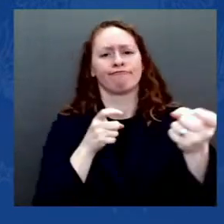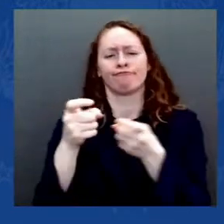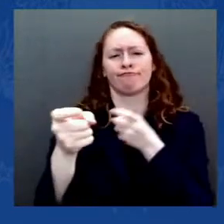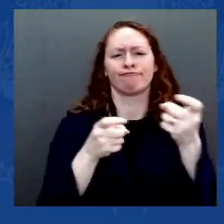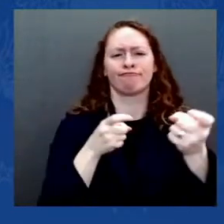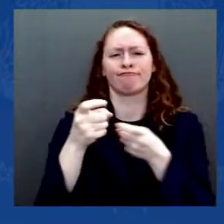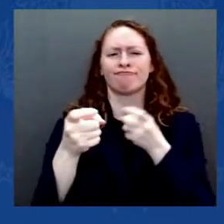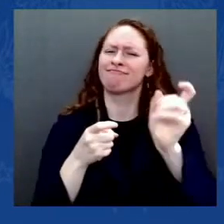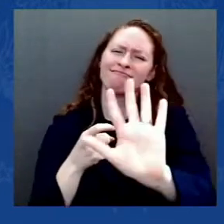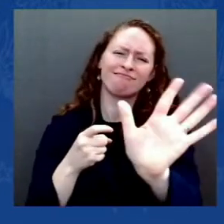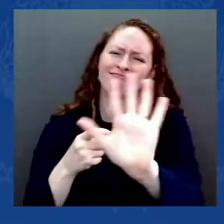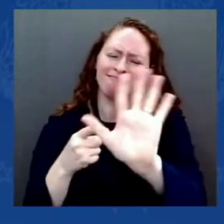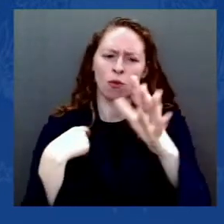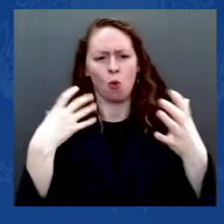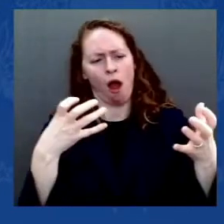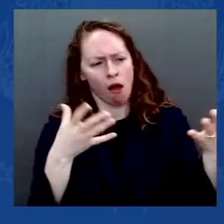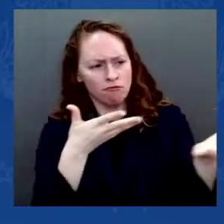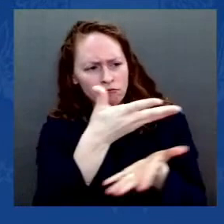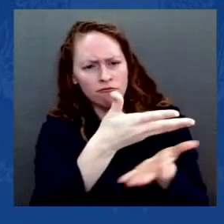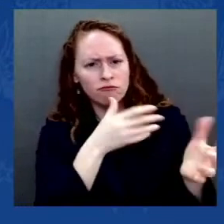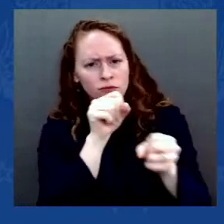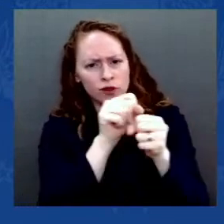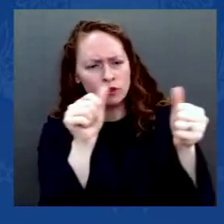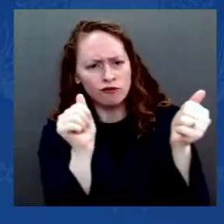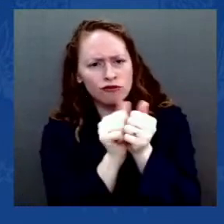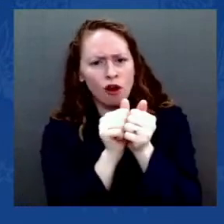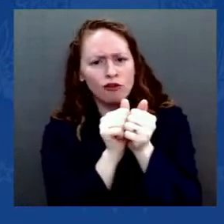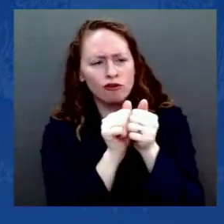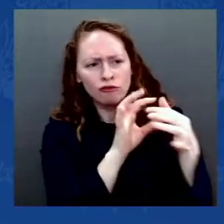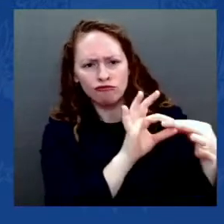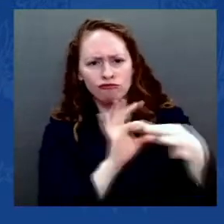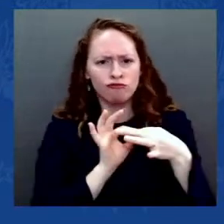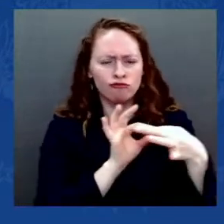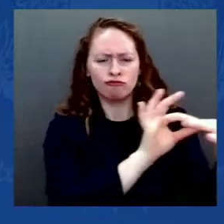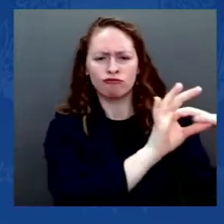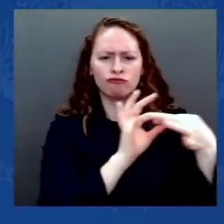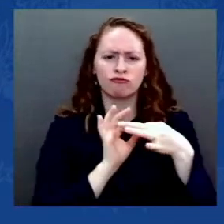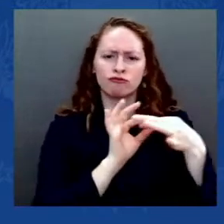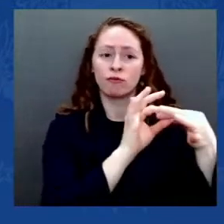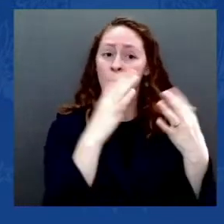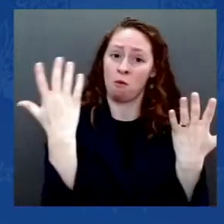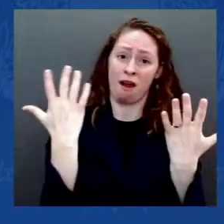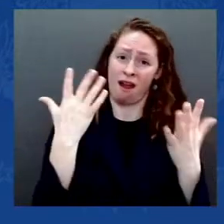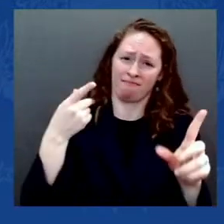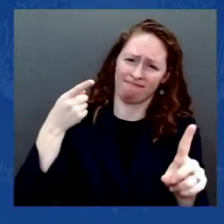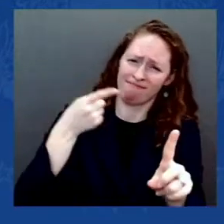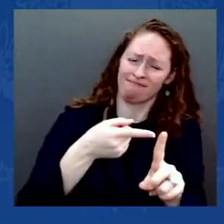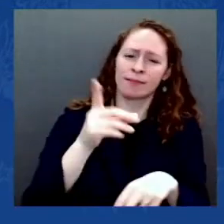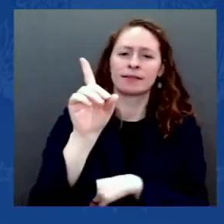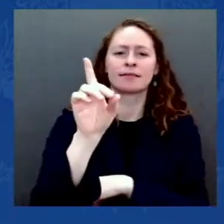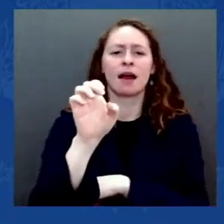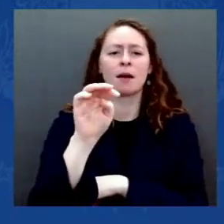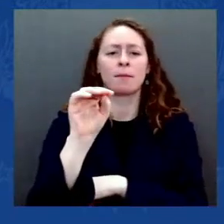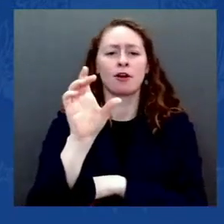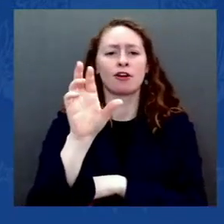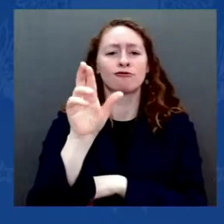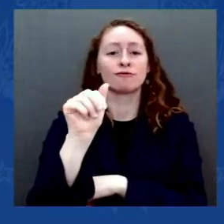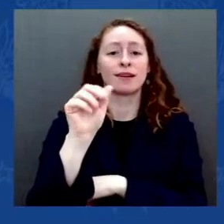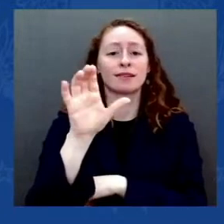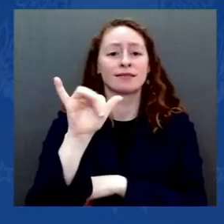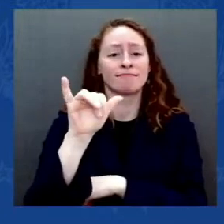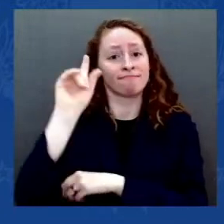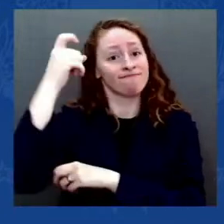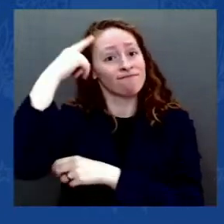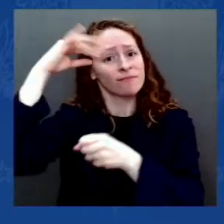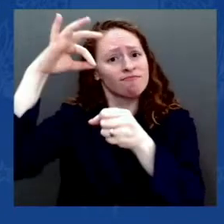belief in democracy, then anything is possible. Anything. And so, at this moment, we